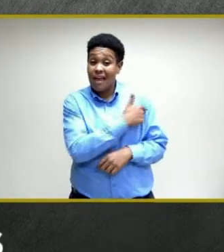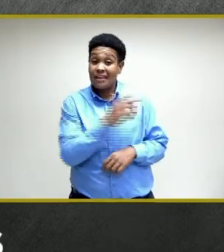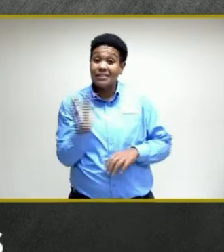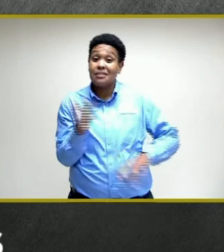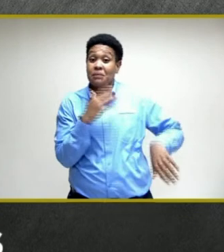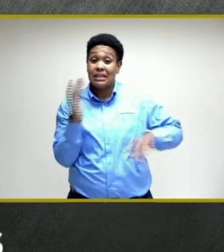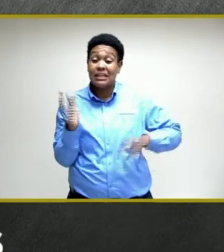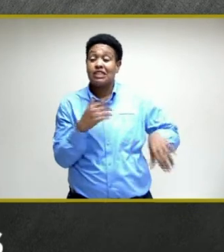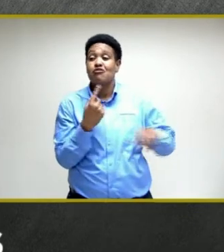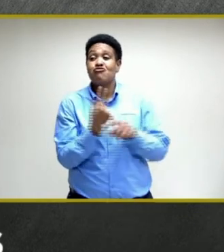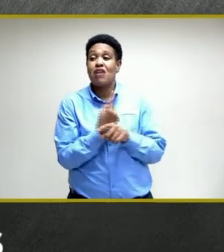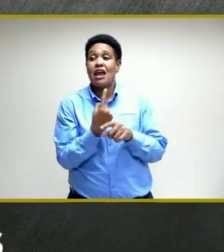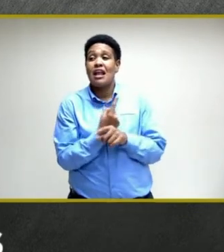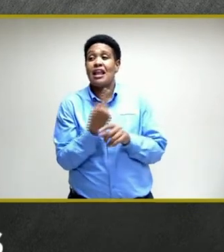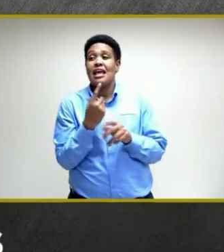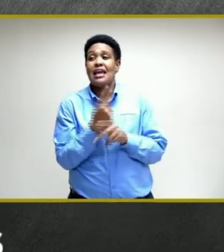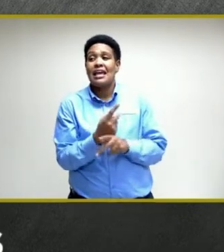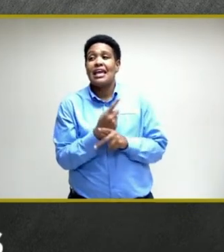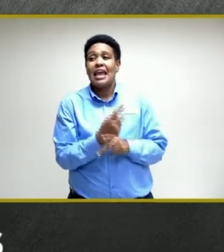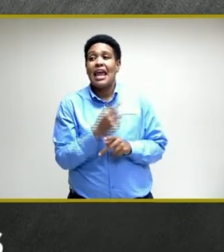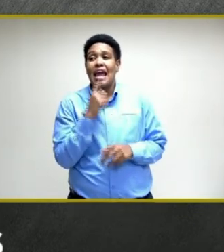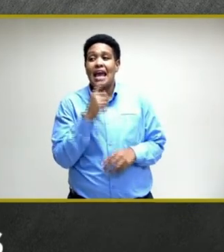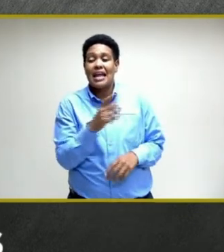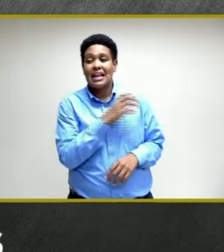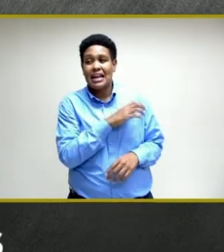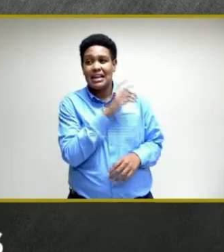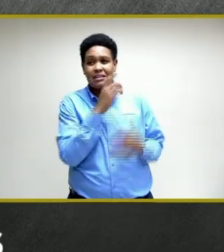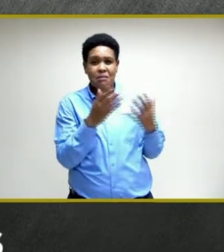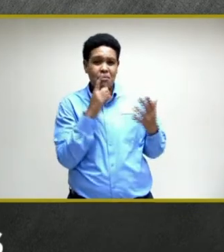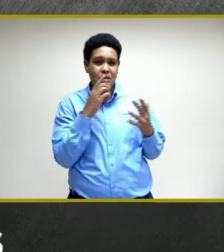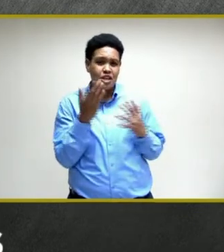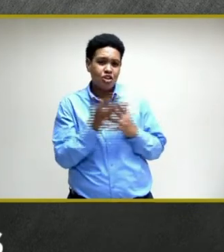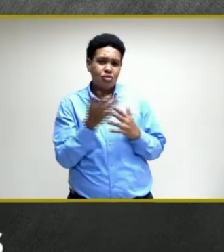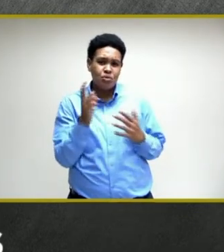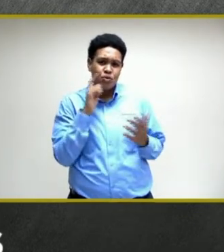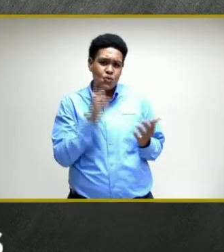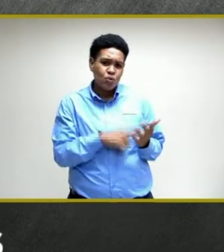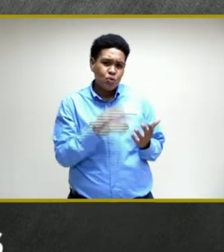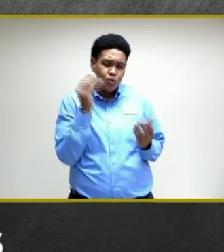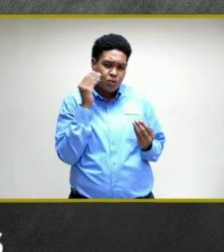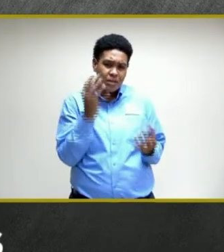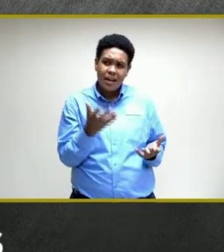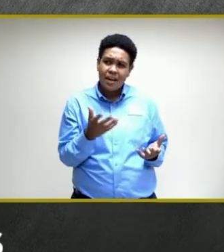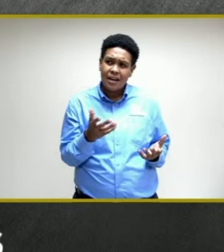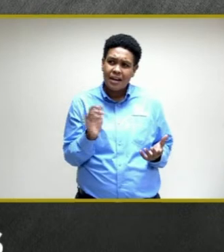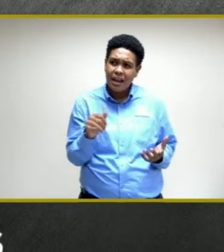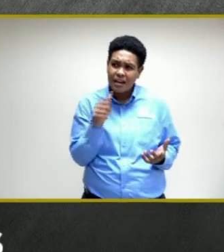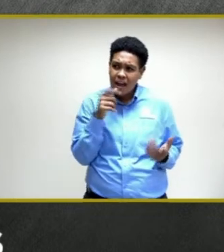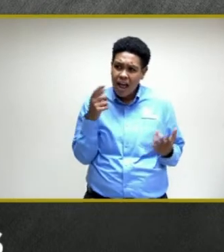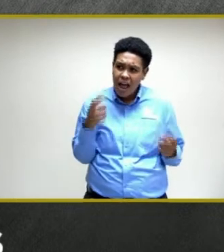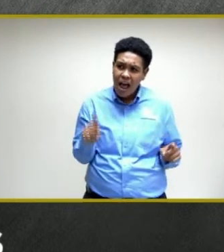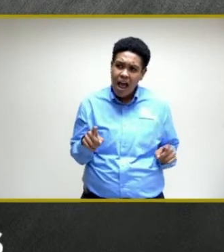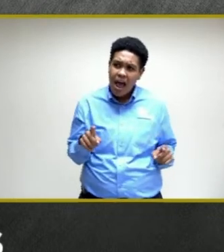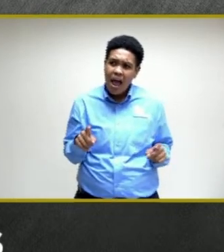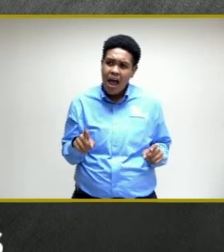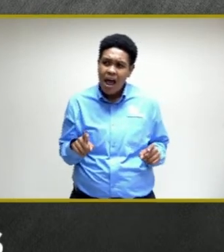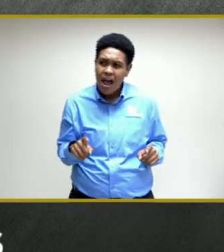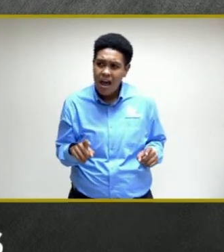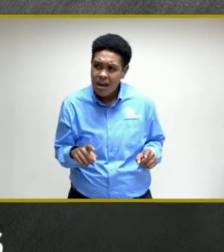regular care at clinics may be interrupted but I noticed that you're saying that that is not happening. One. Two,